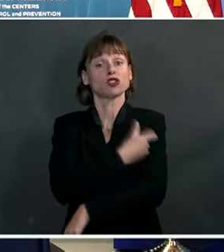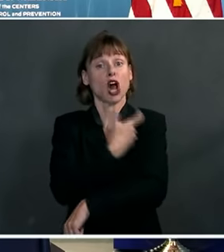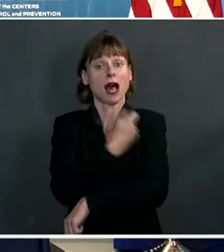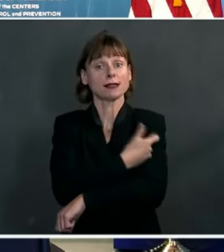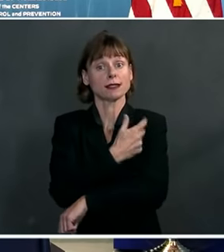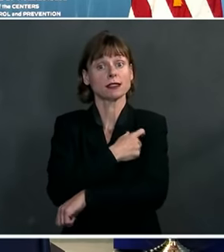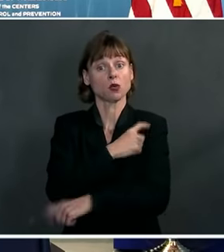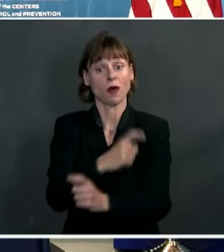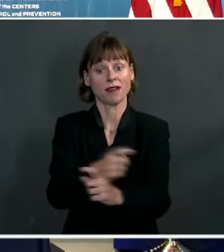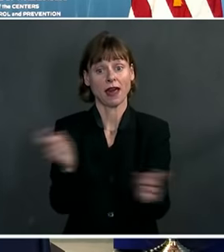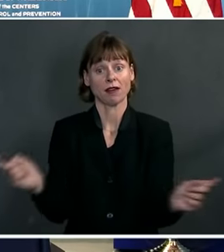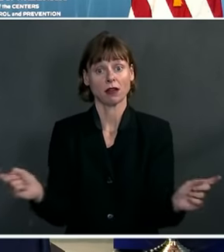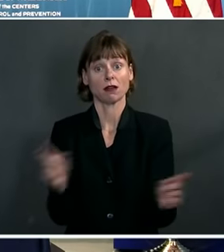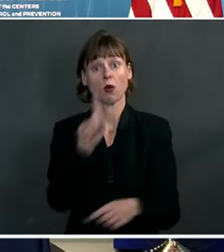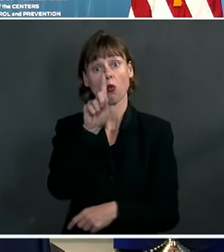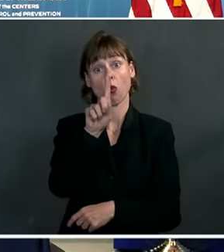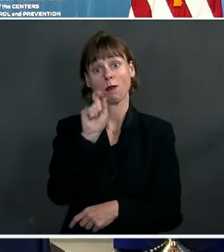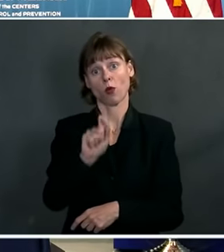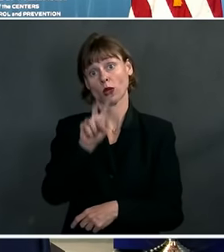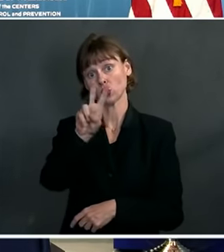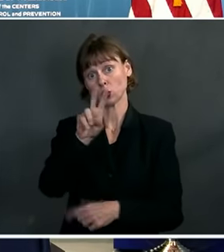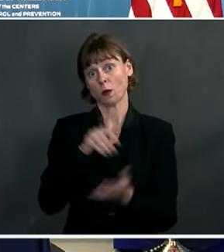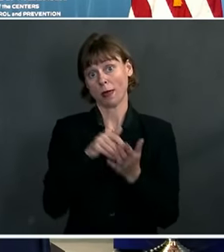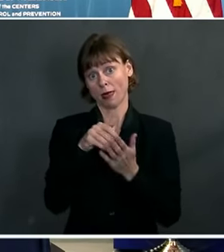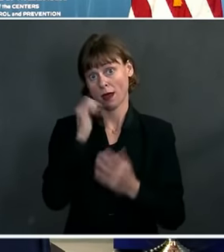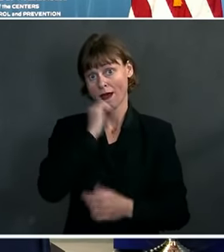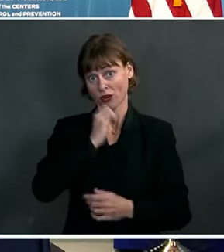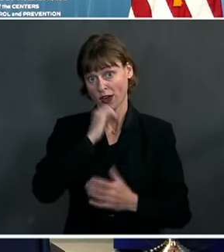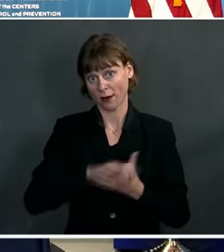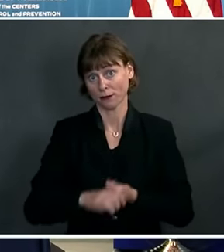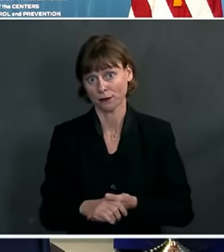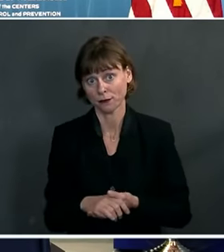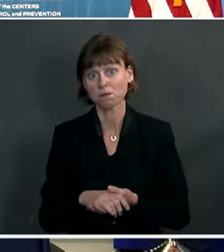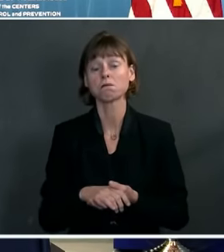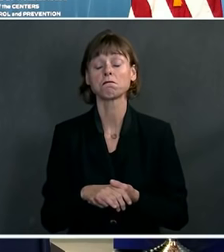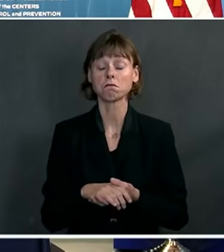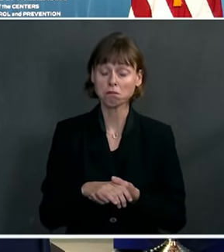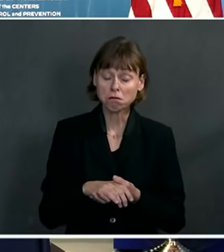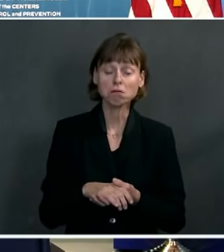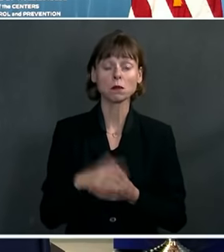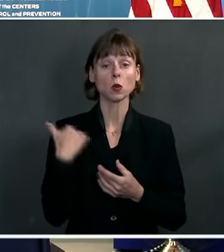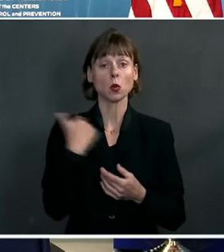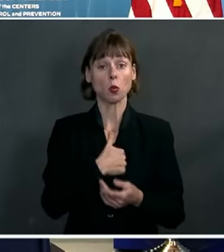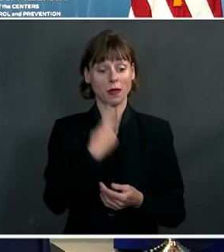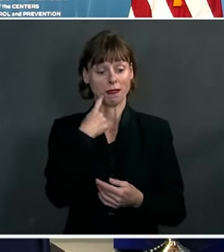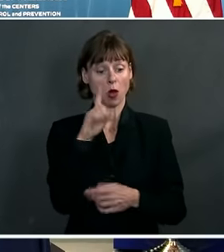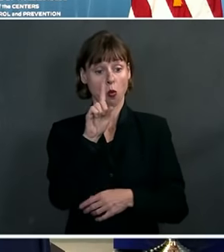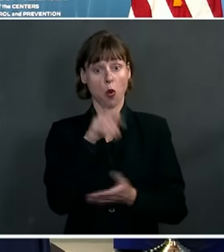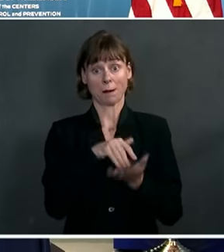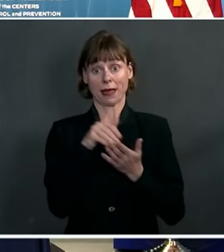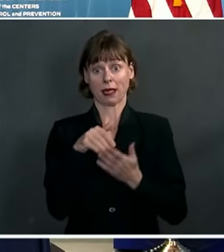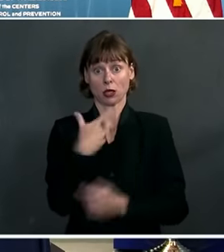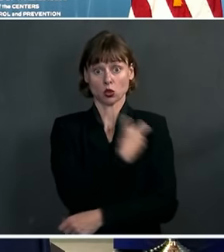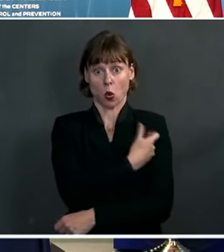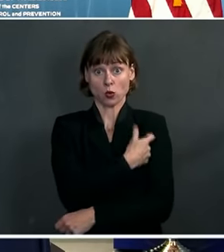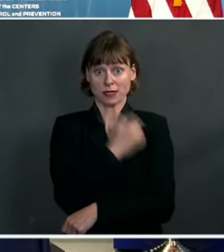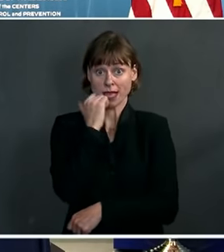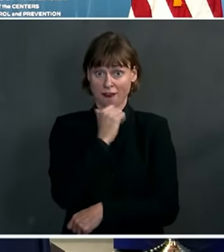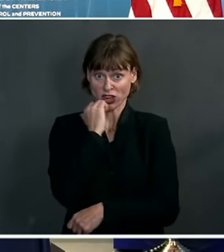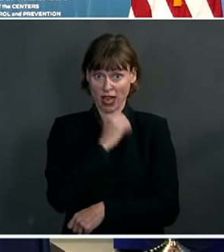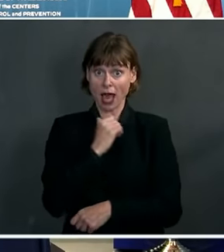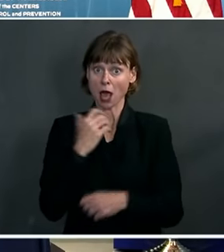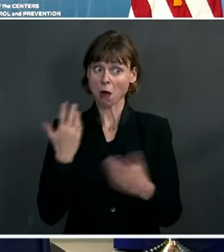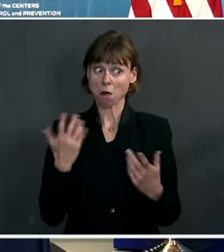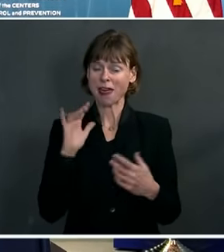was 1.2 million per day. We view this number of 1 million doses per day as a